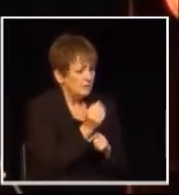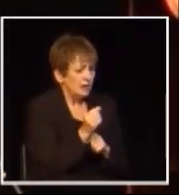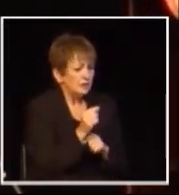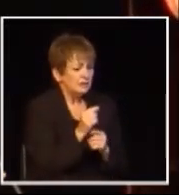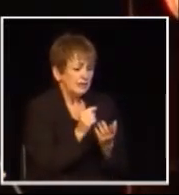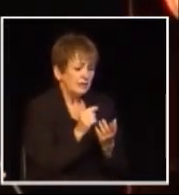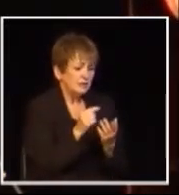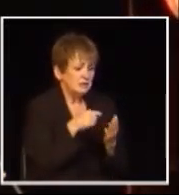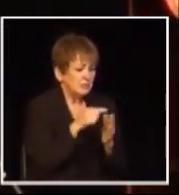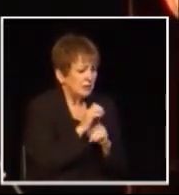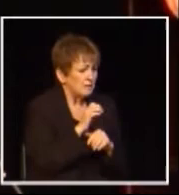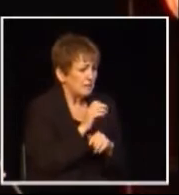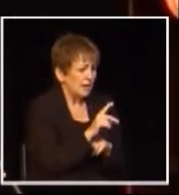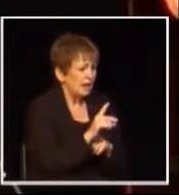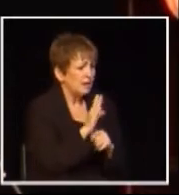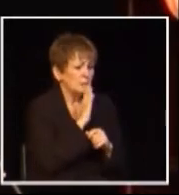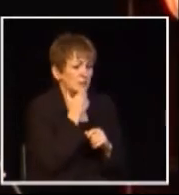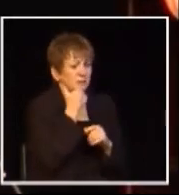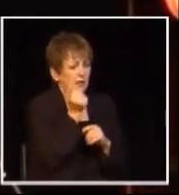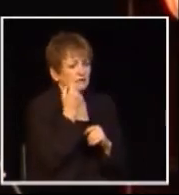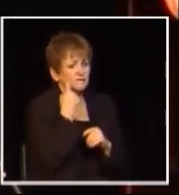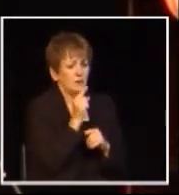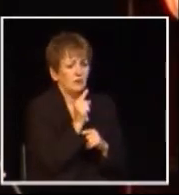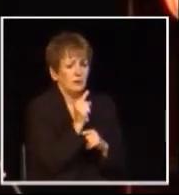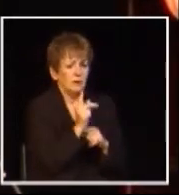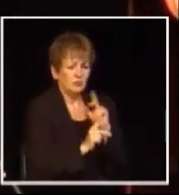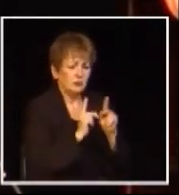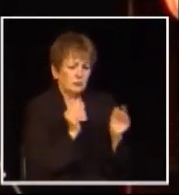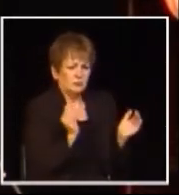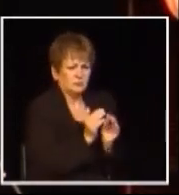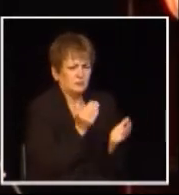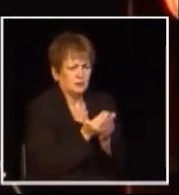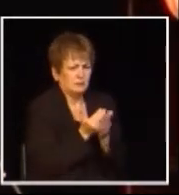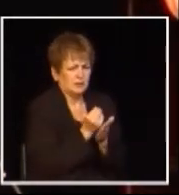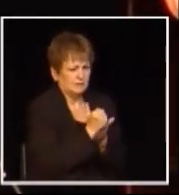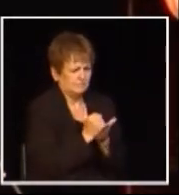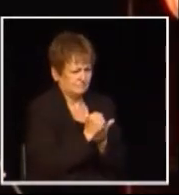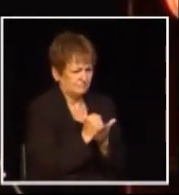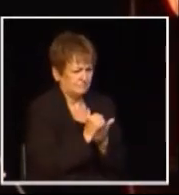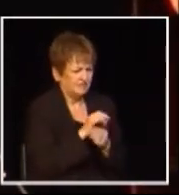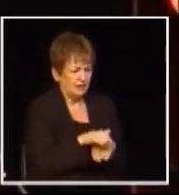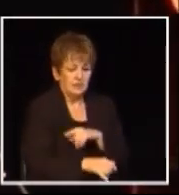rebate is going to make up the difference quite significantly for low-income earners